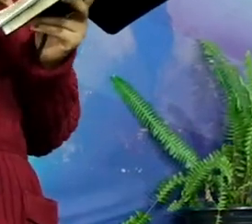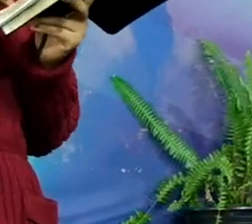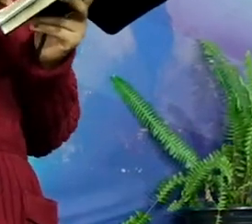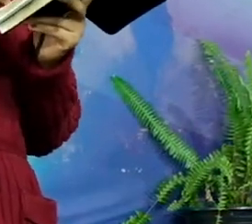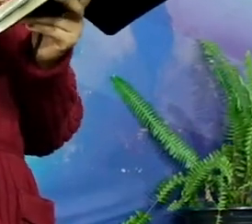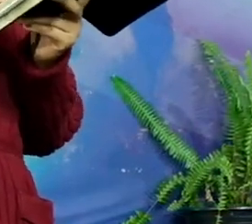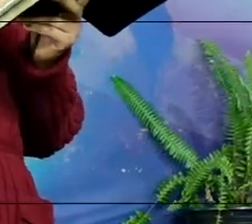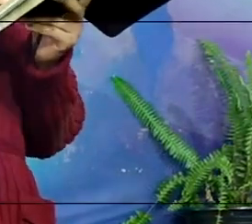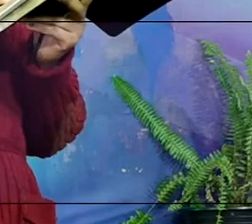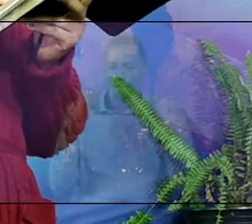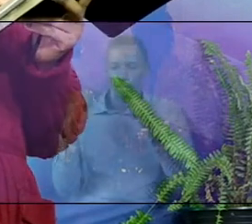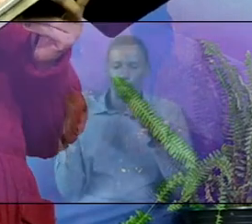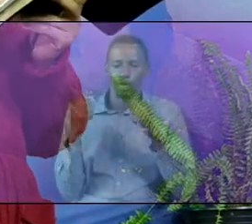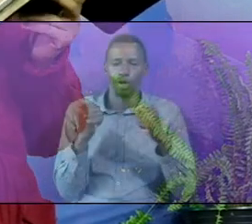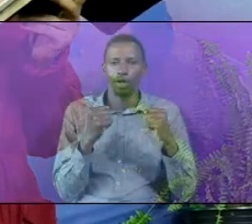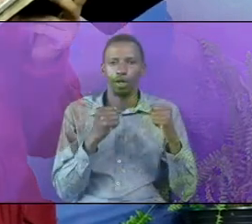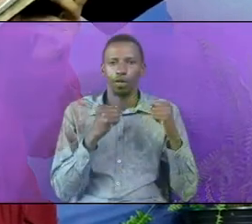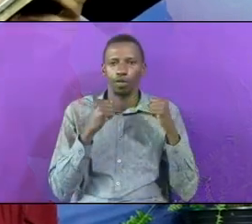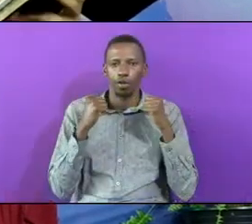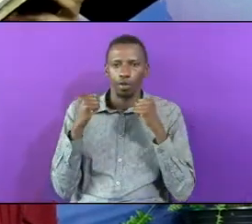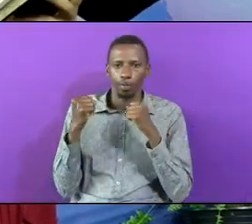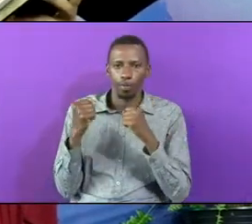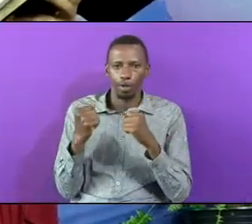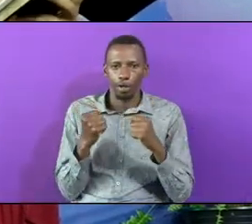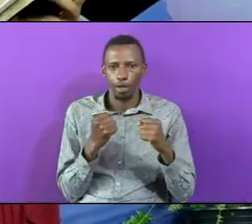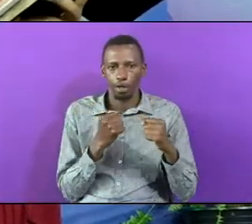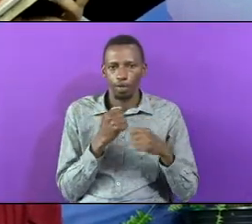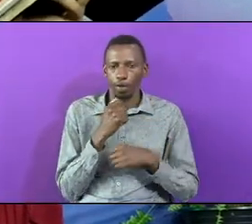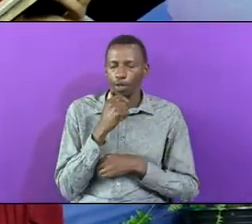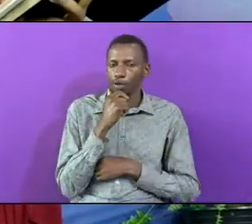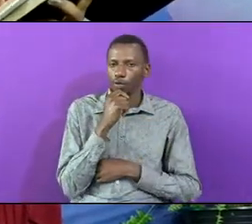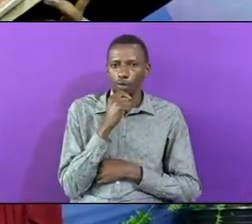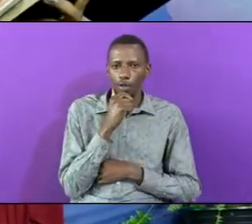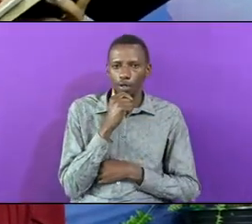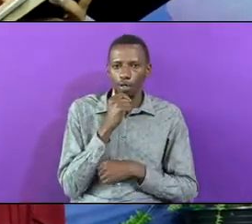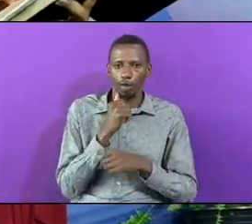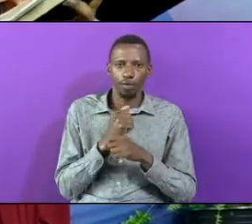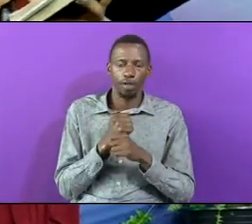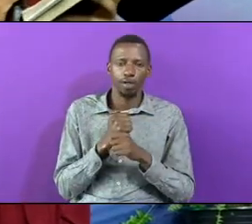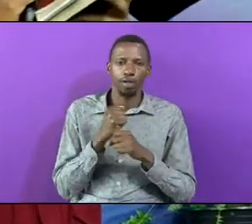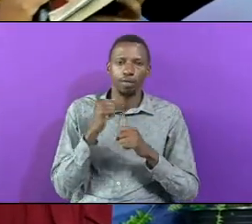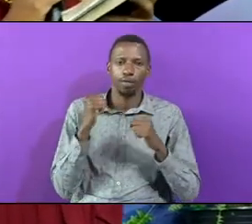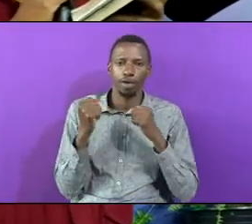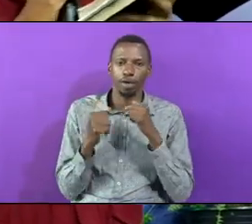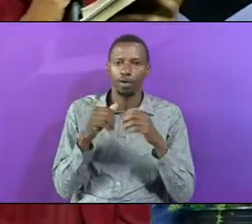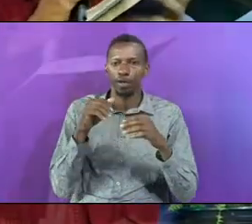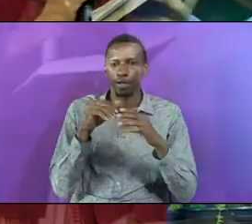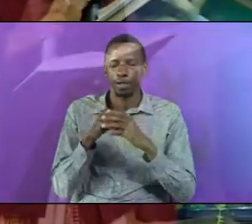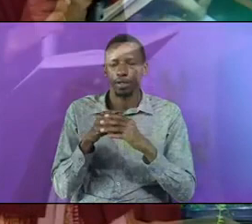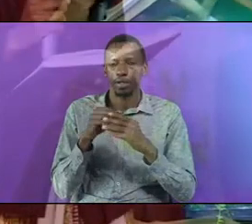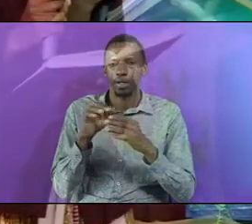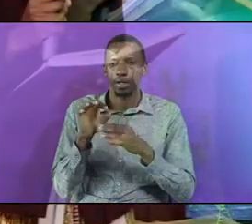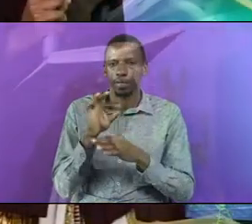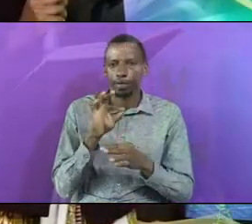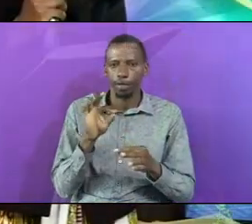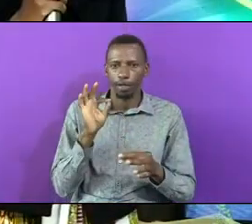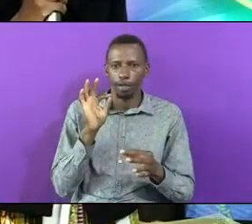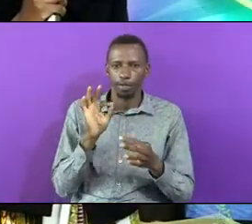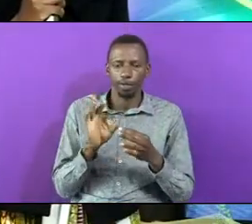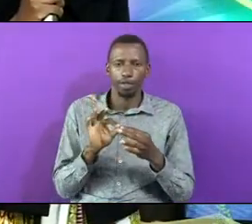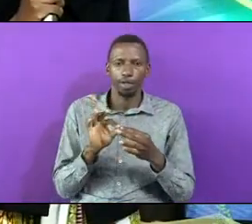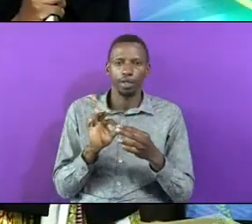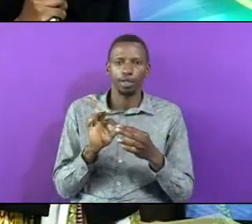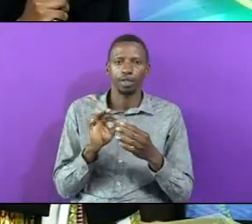Of The Blood There Is Power Up What Walking Power In The